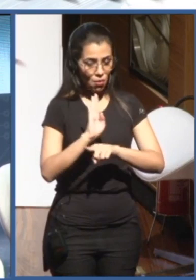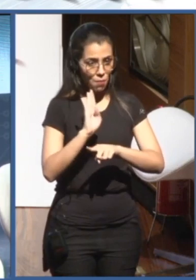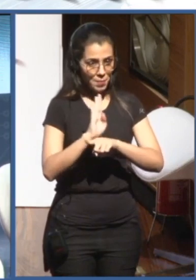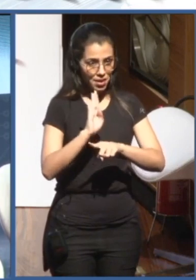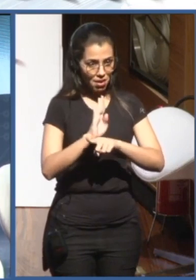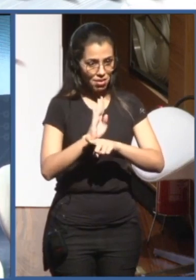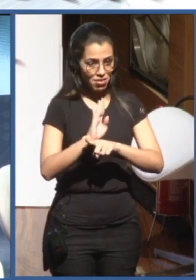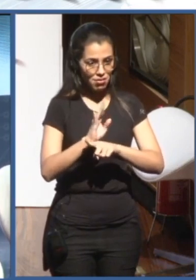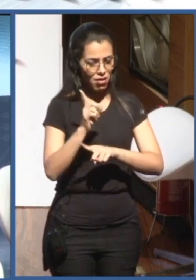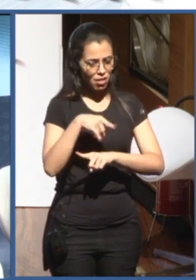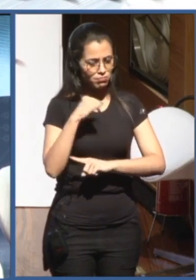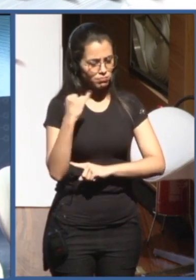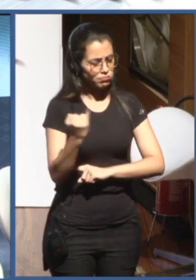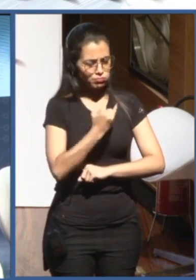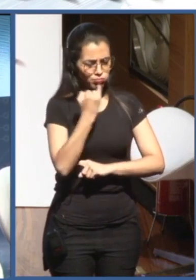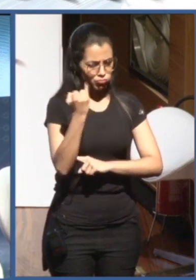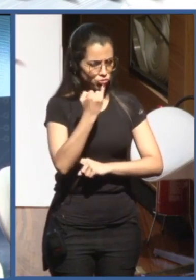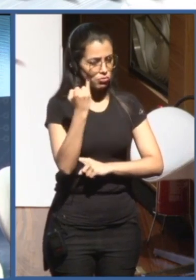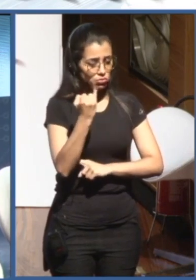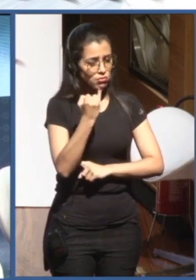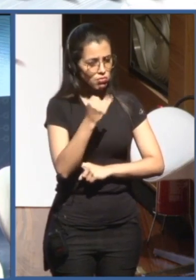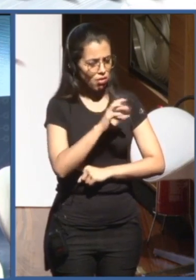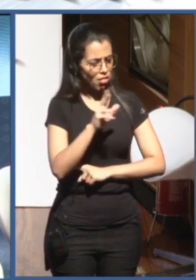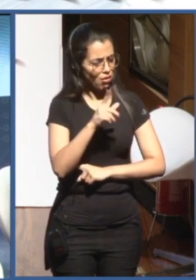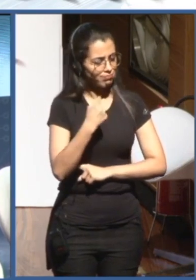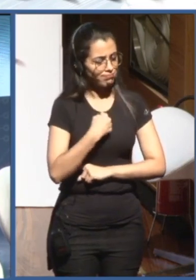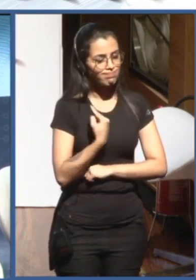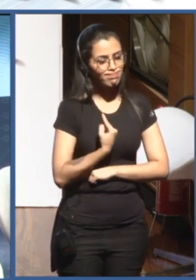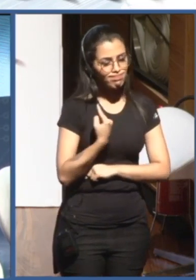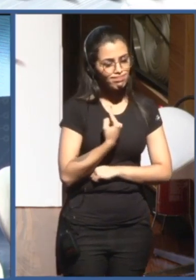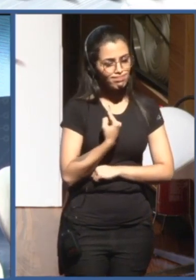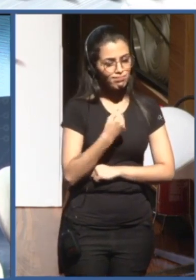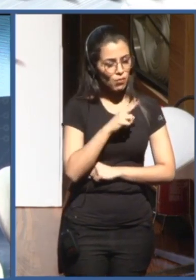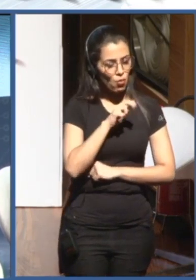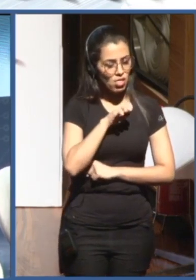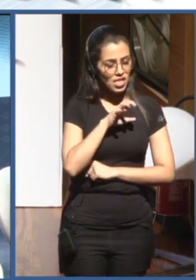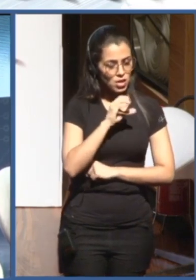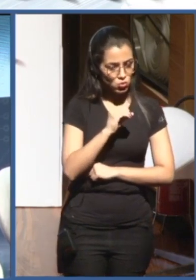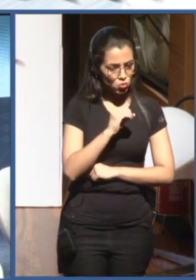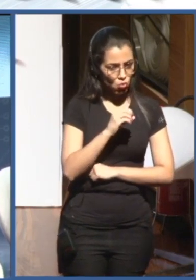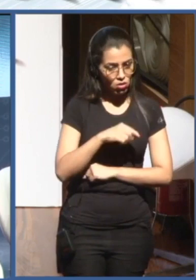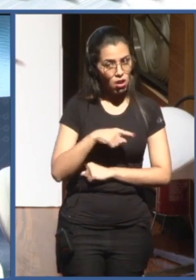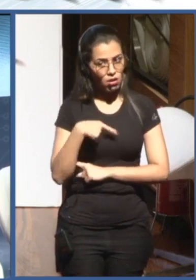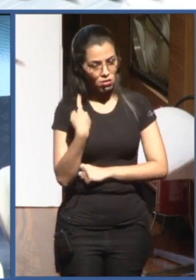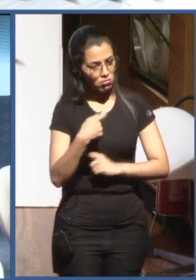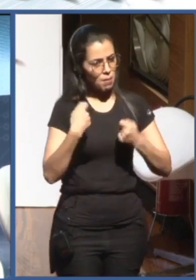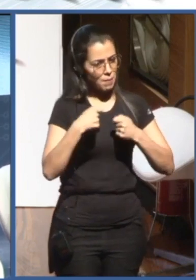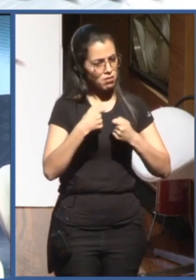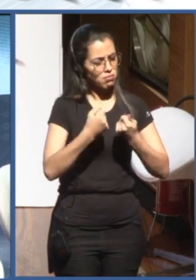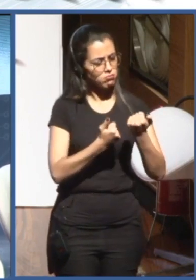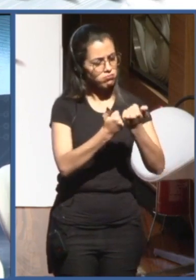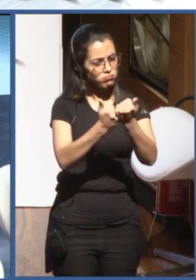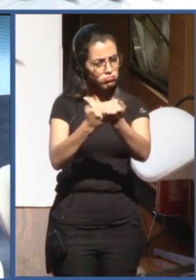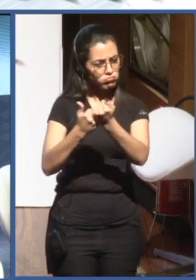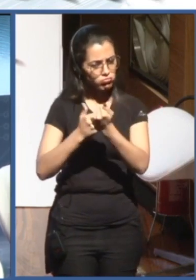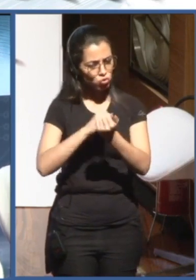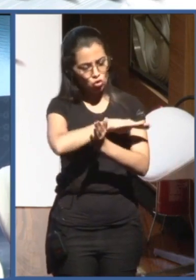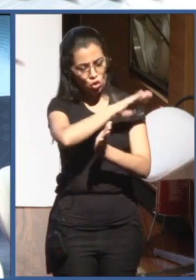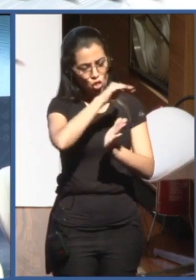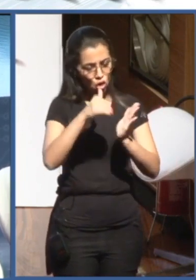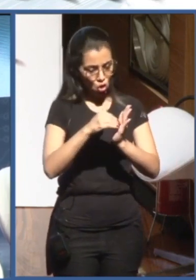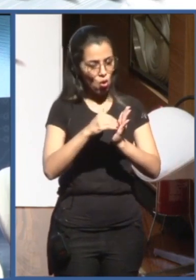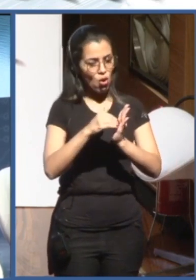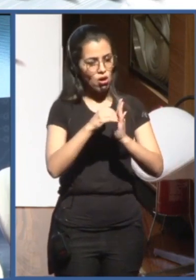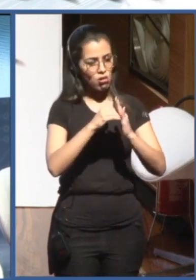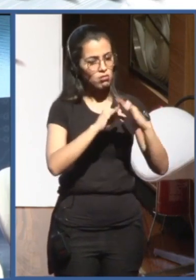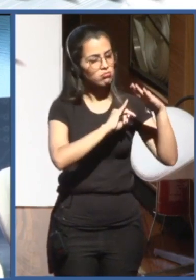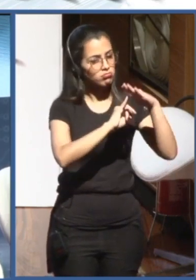alone, without all these different organizations. UNESCO, as a standard setter and the laboratory of ideas, is playing a leading